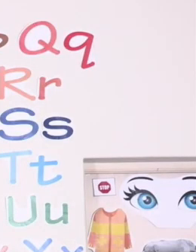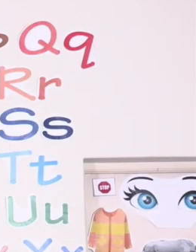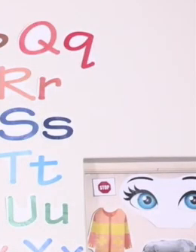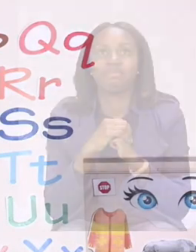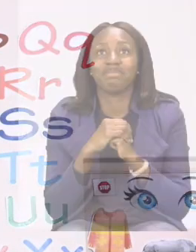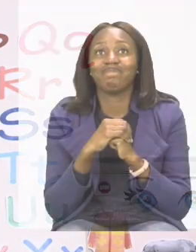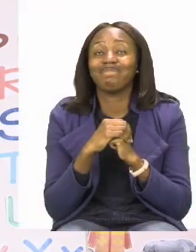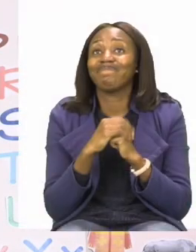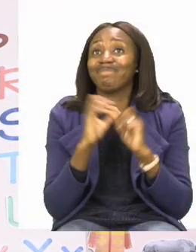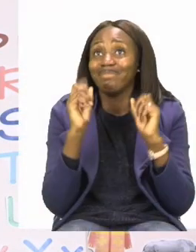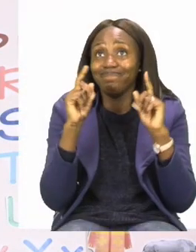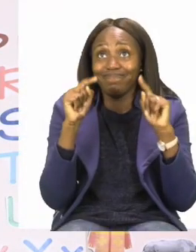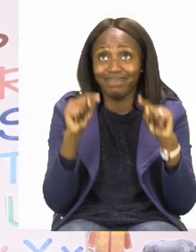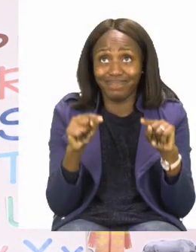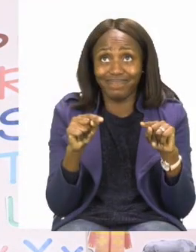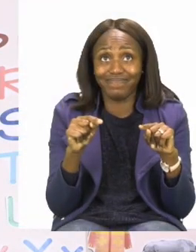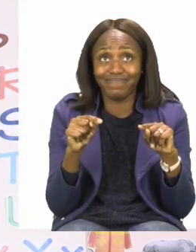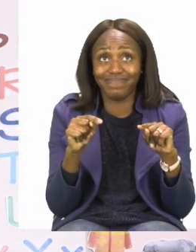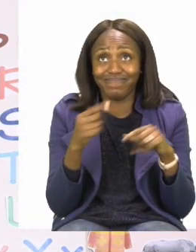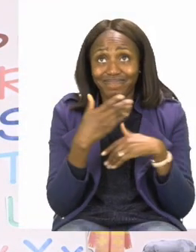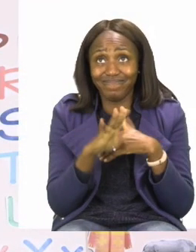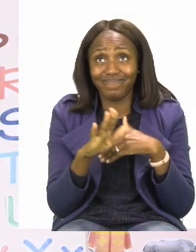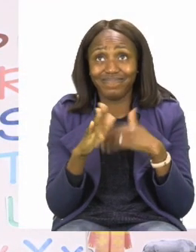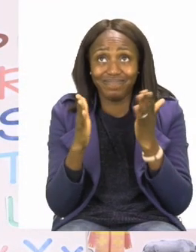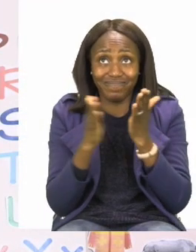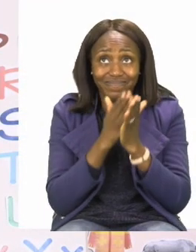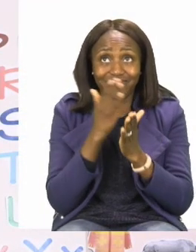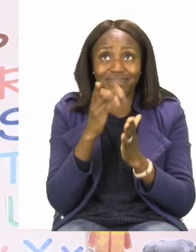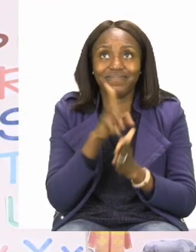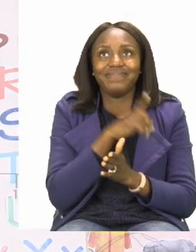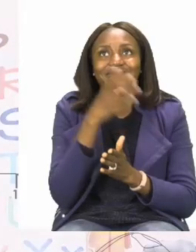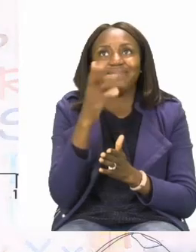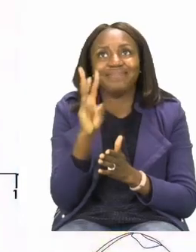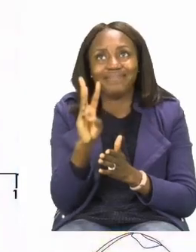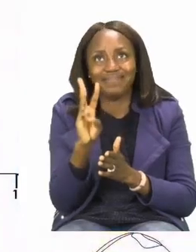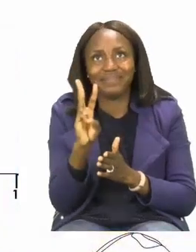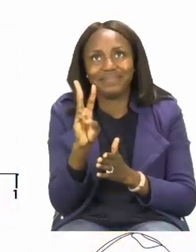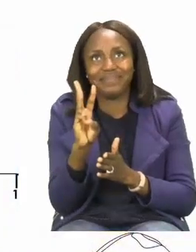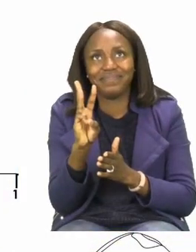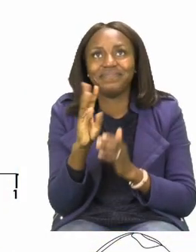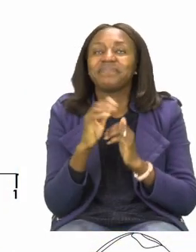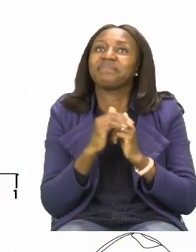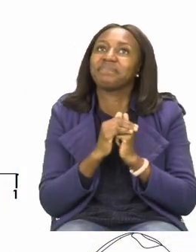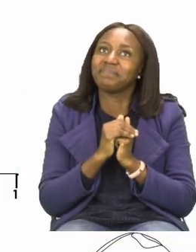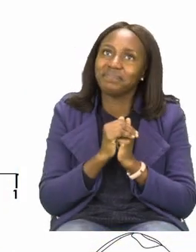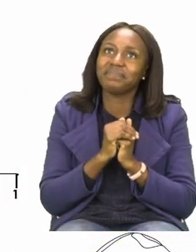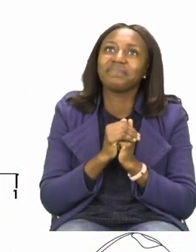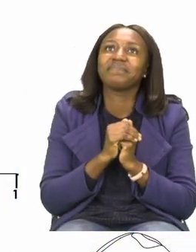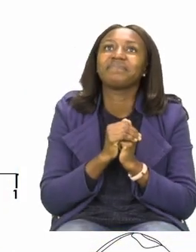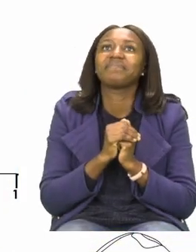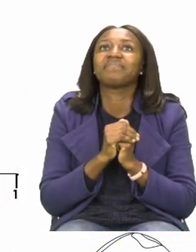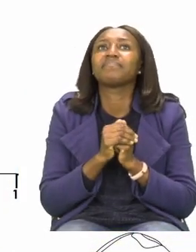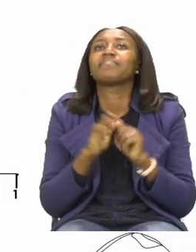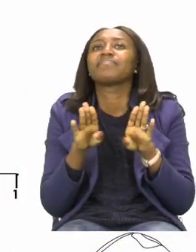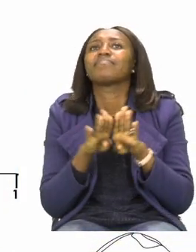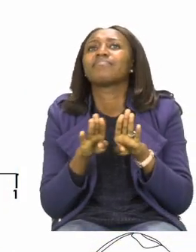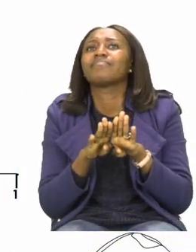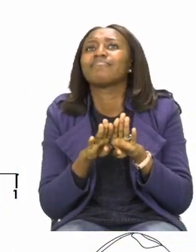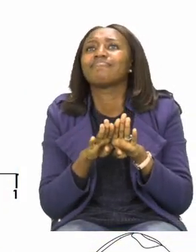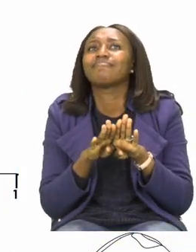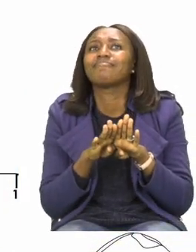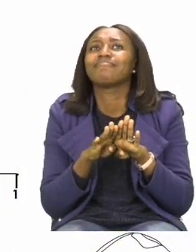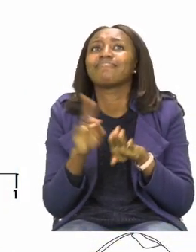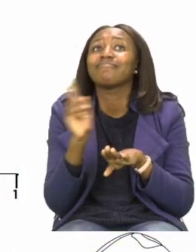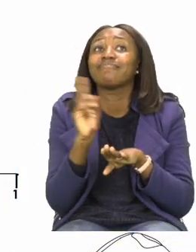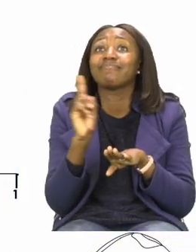Now, to end our lesson, boys and girls, let's all go to page 16. On page 16, we are going to be completing